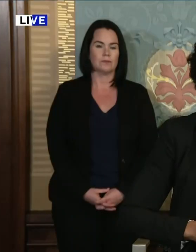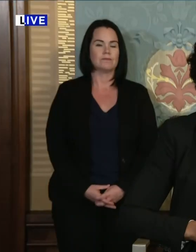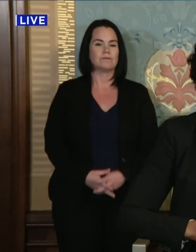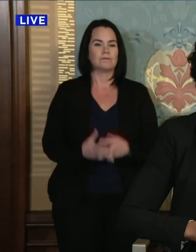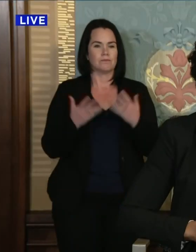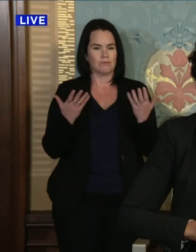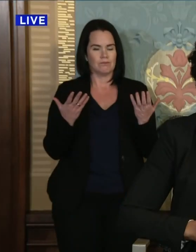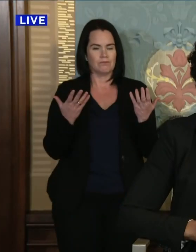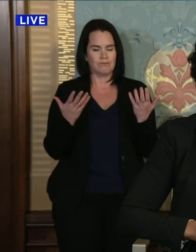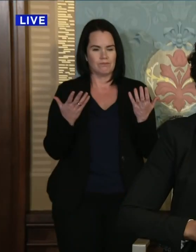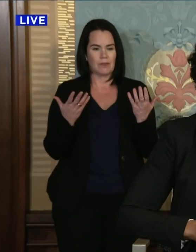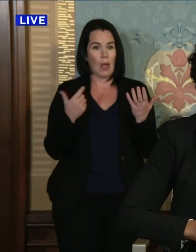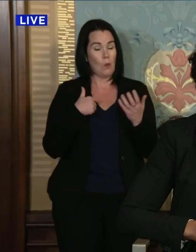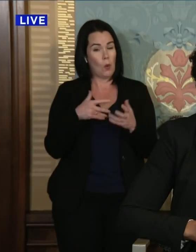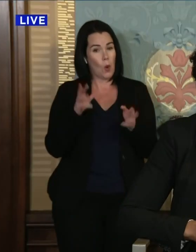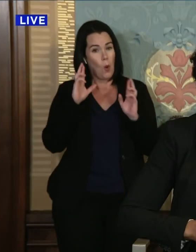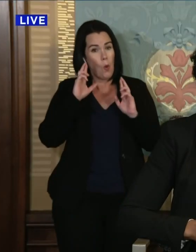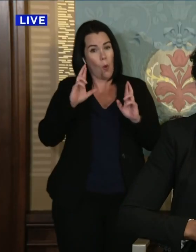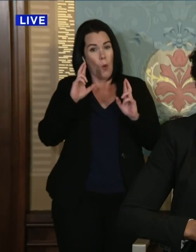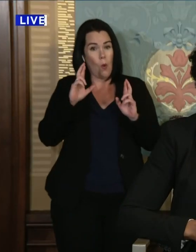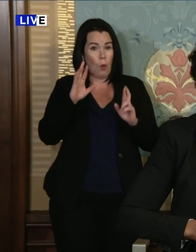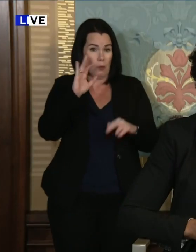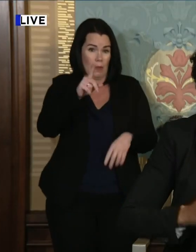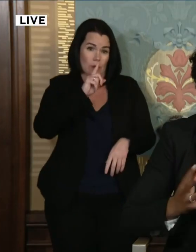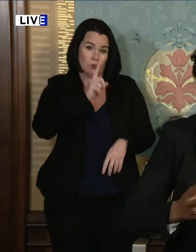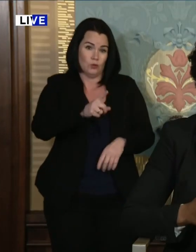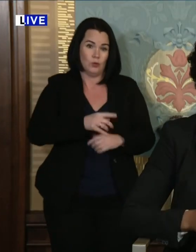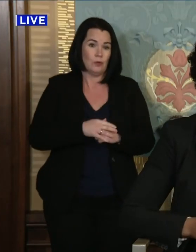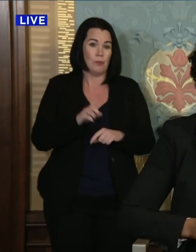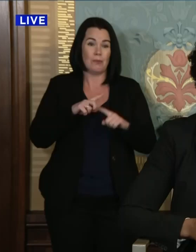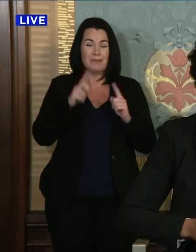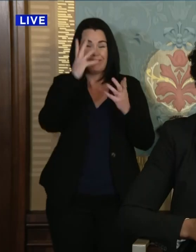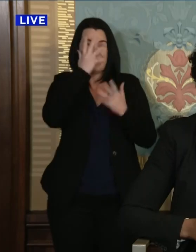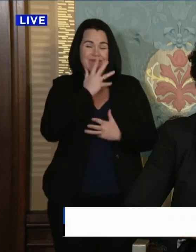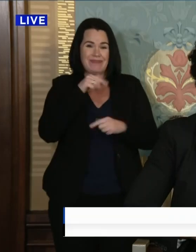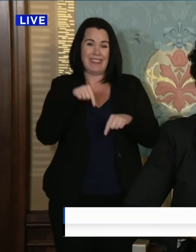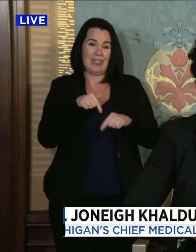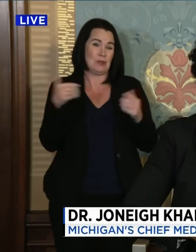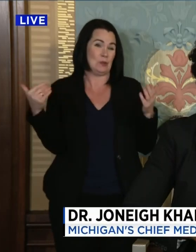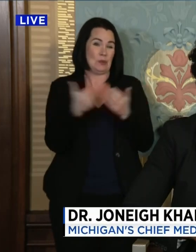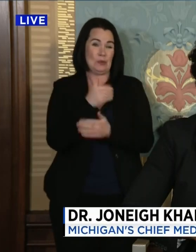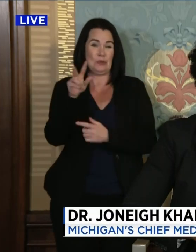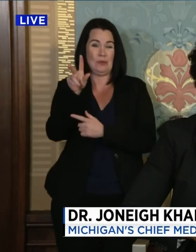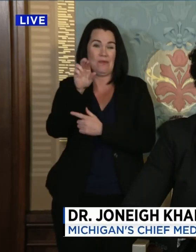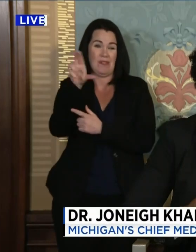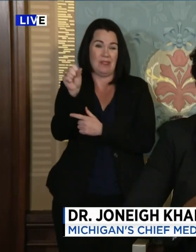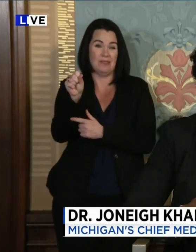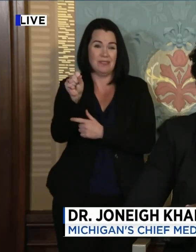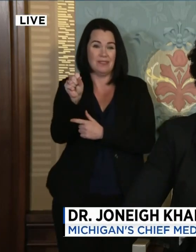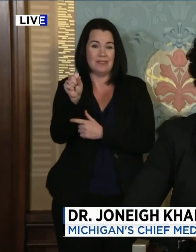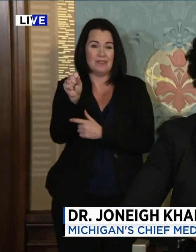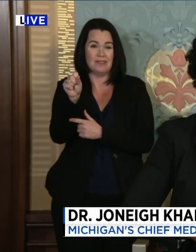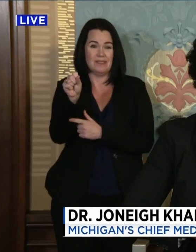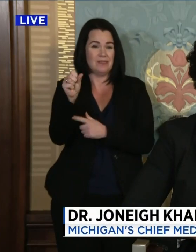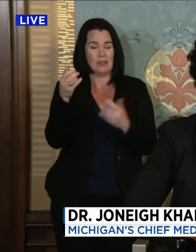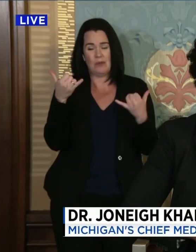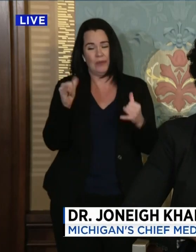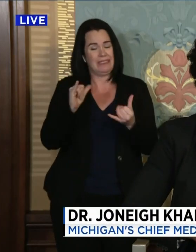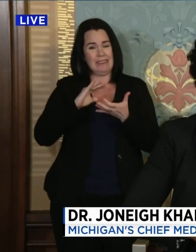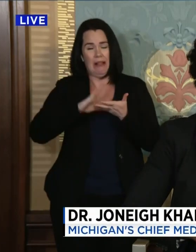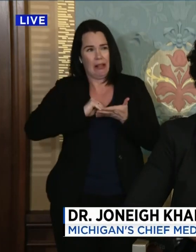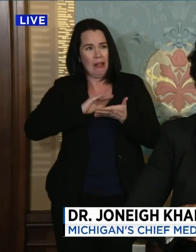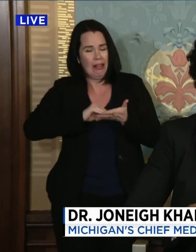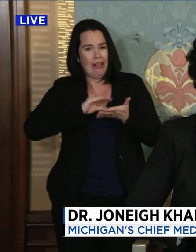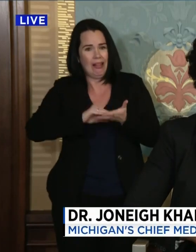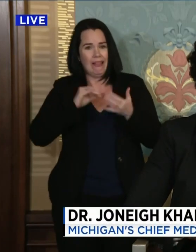So that's certainly what we would hope. Unfortunately, this is a new virus and we're still learning a lot about it. As the governor mentioned, what we're going